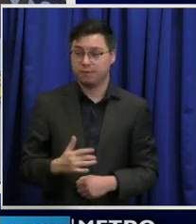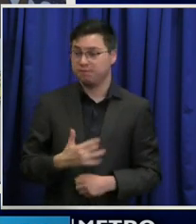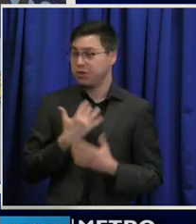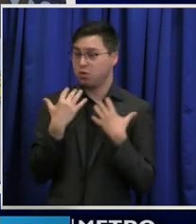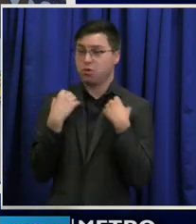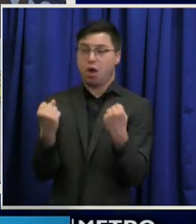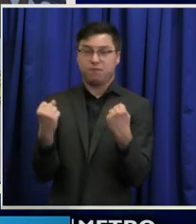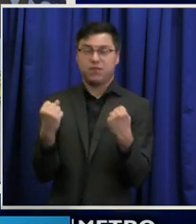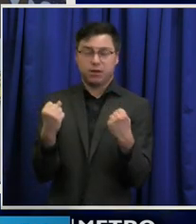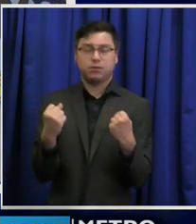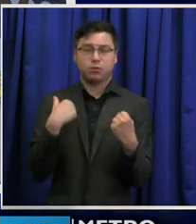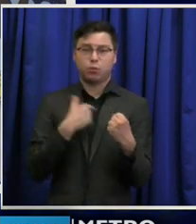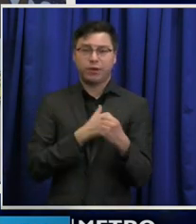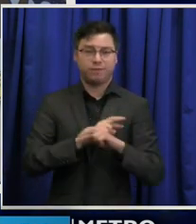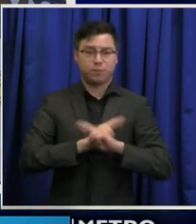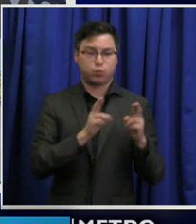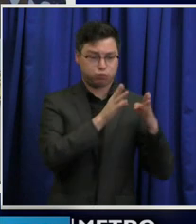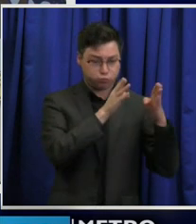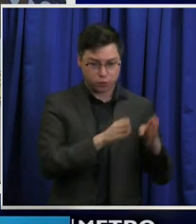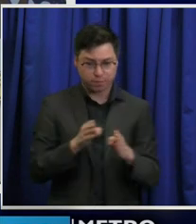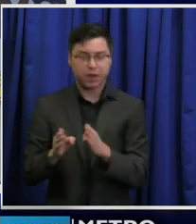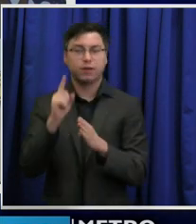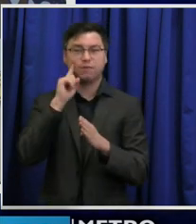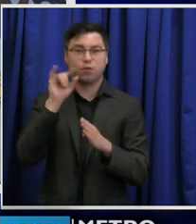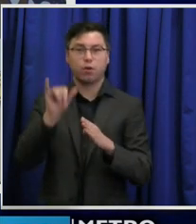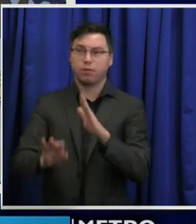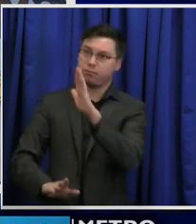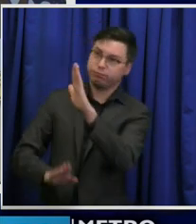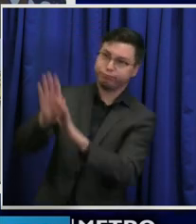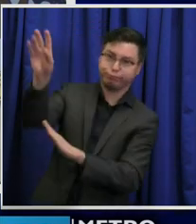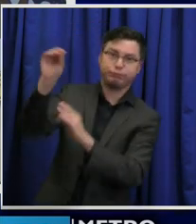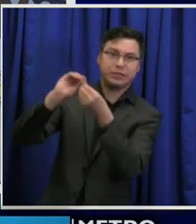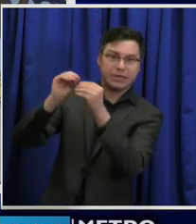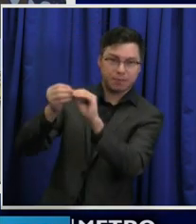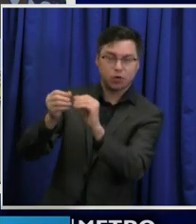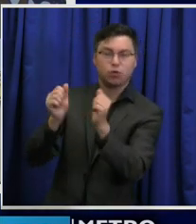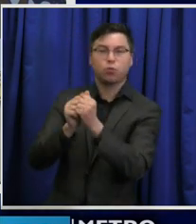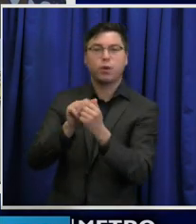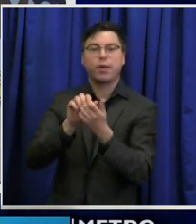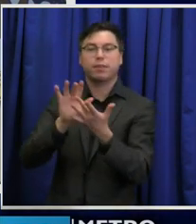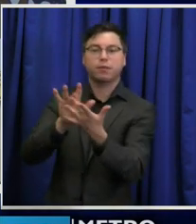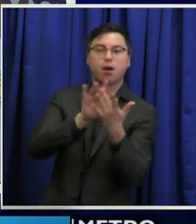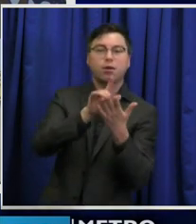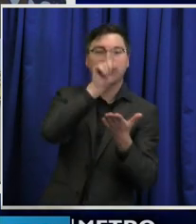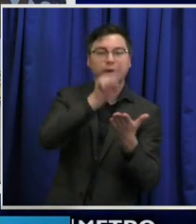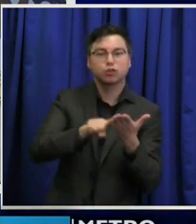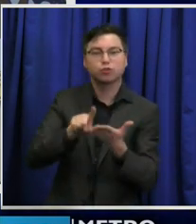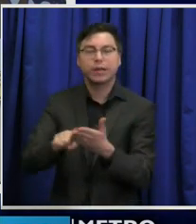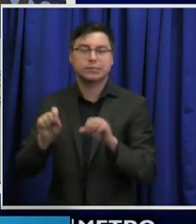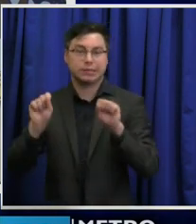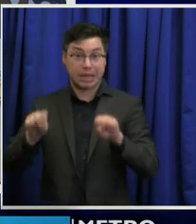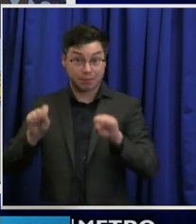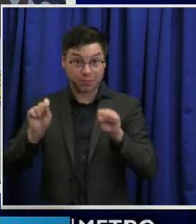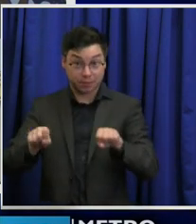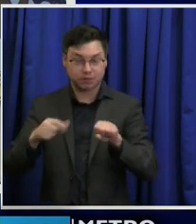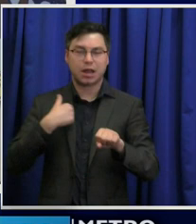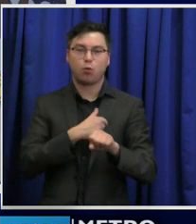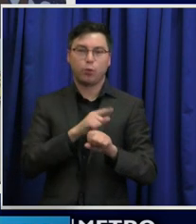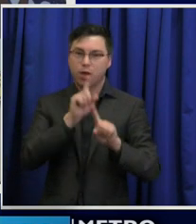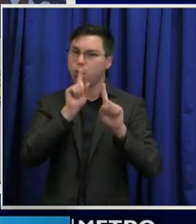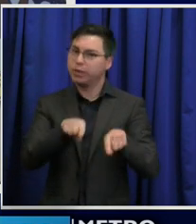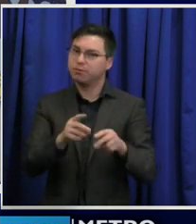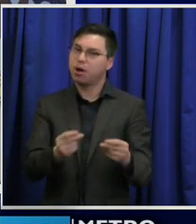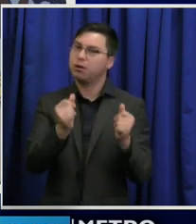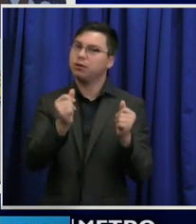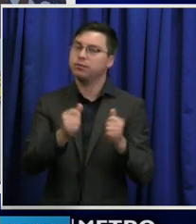have prepared for this surge with contact tracing capabilities. And we are responding. And as